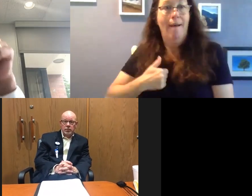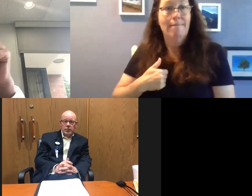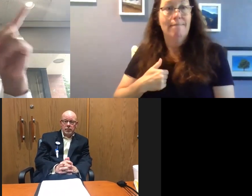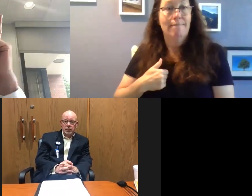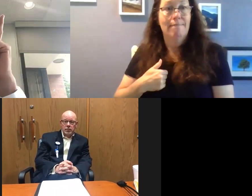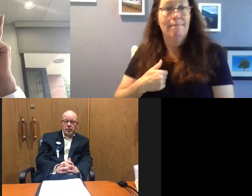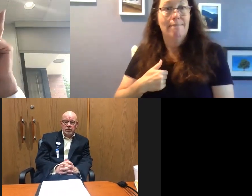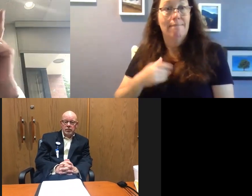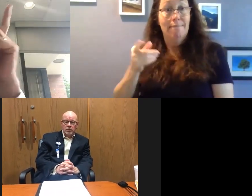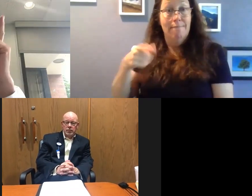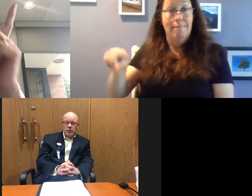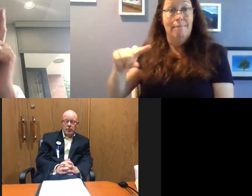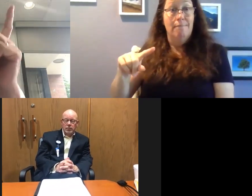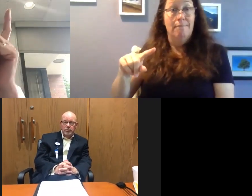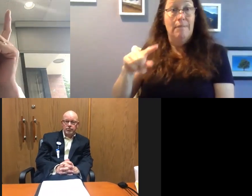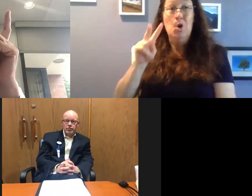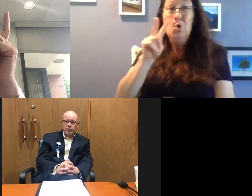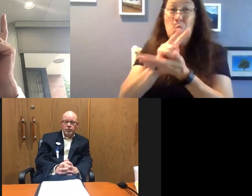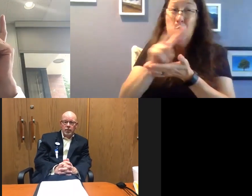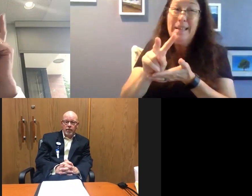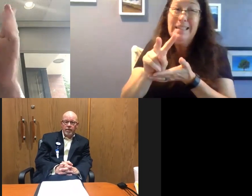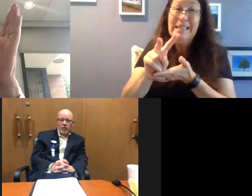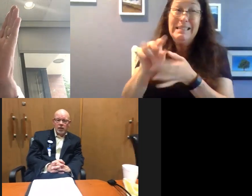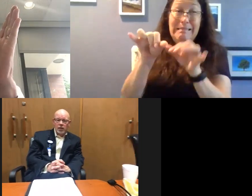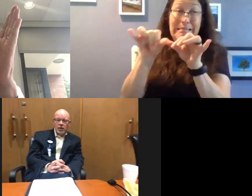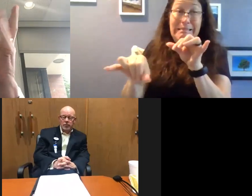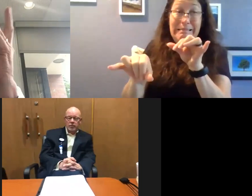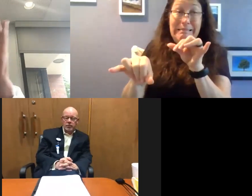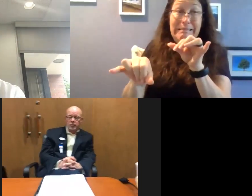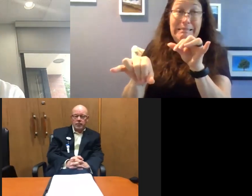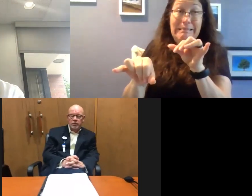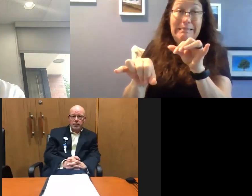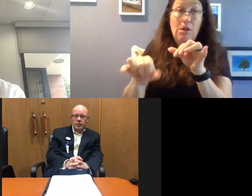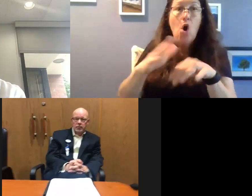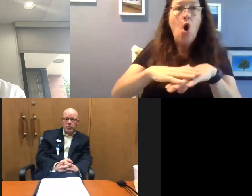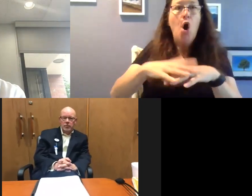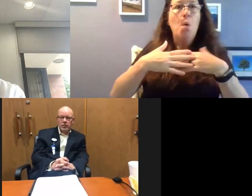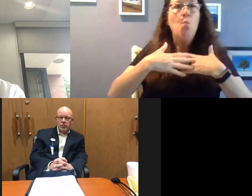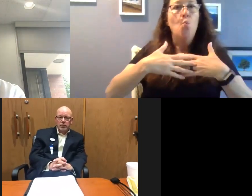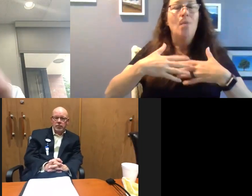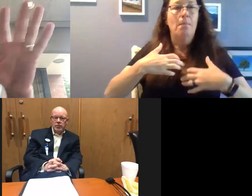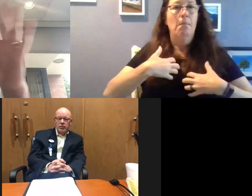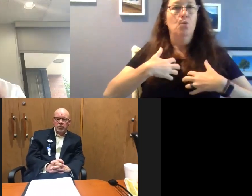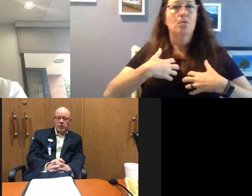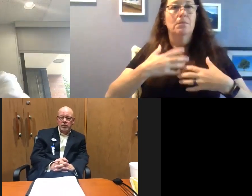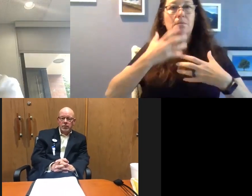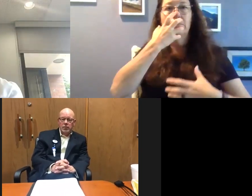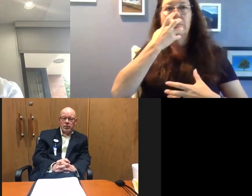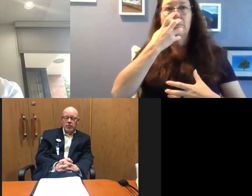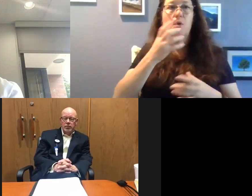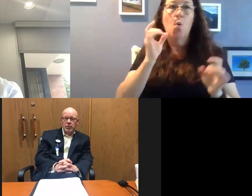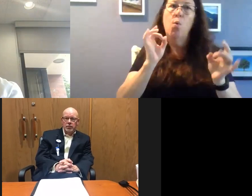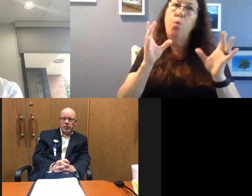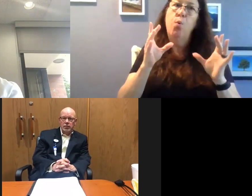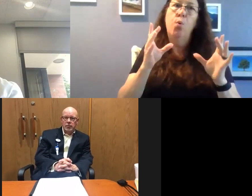are going to stay two weeks, in many cases on a ventilator, with a